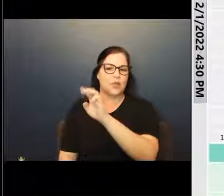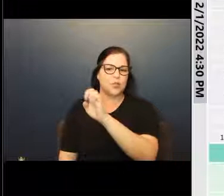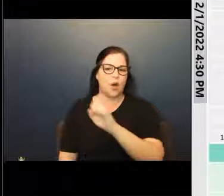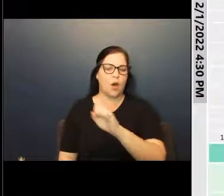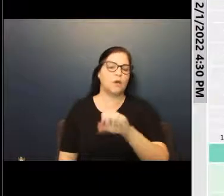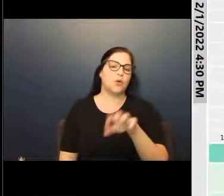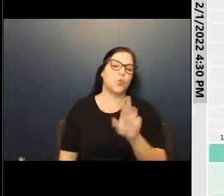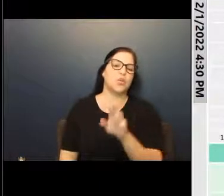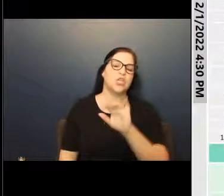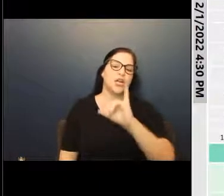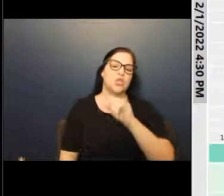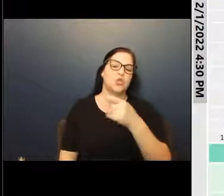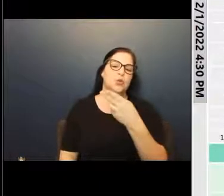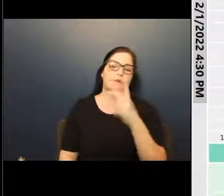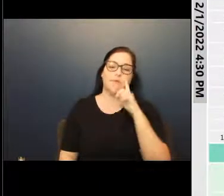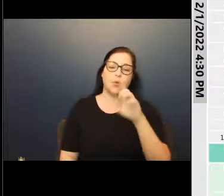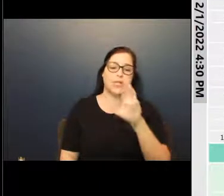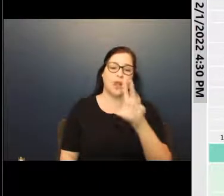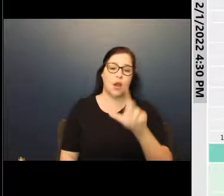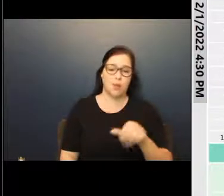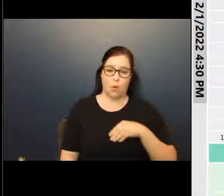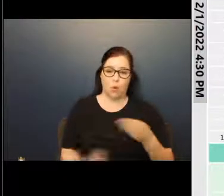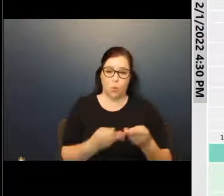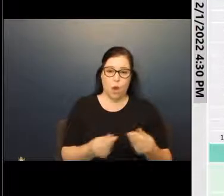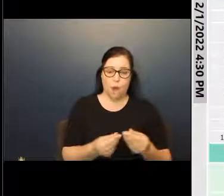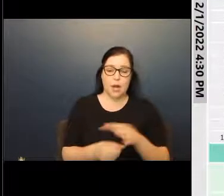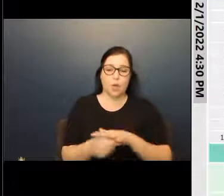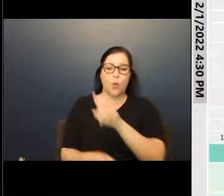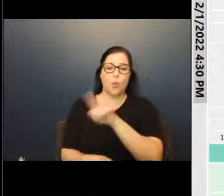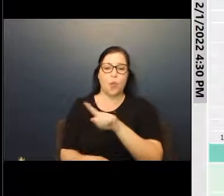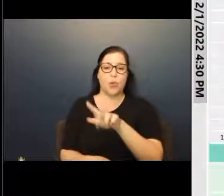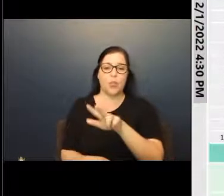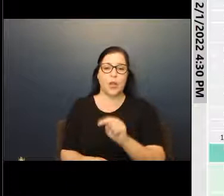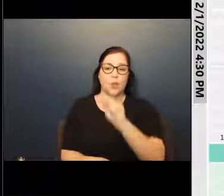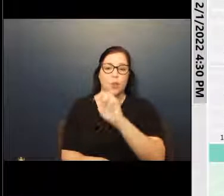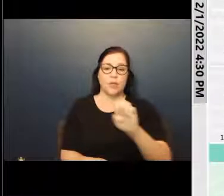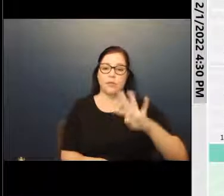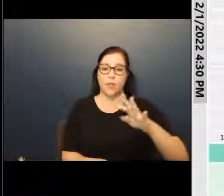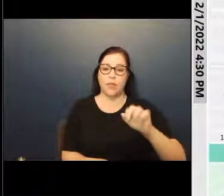for the CRA-owned property located at 133 Northeast 4th Avenue.